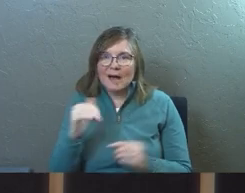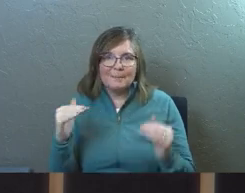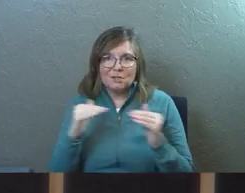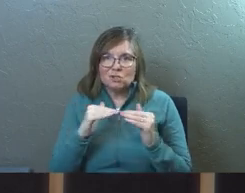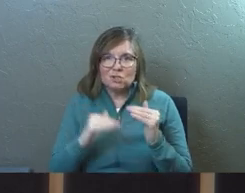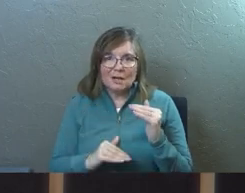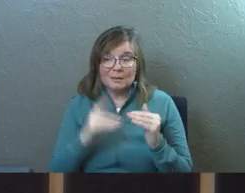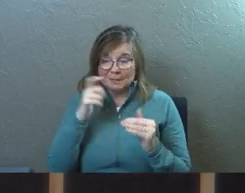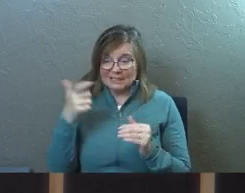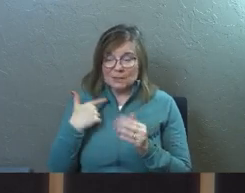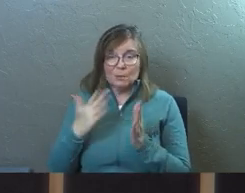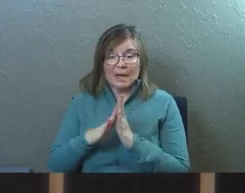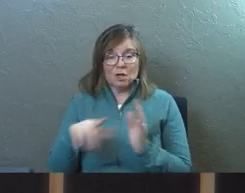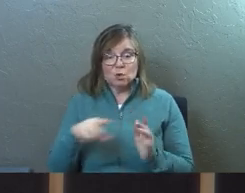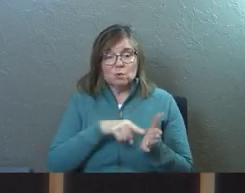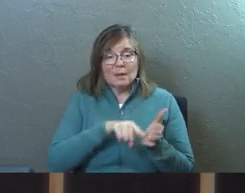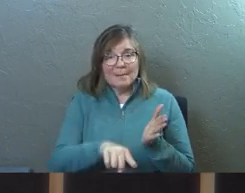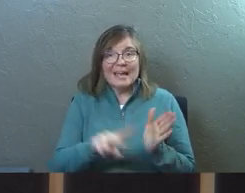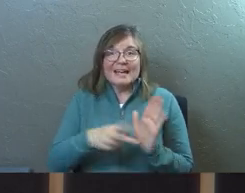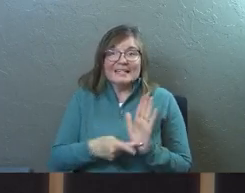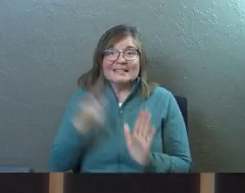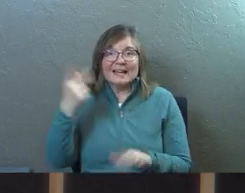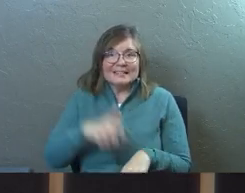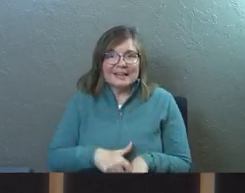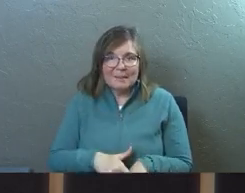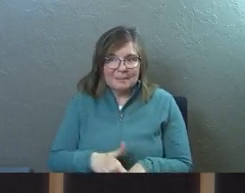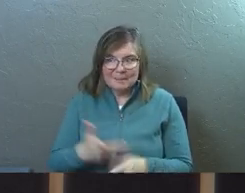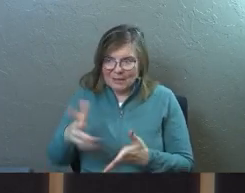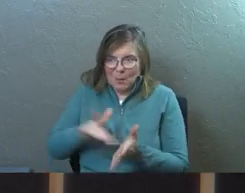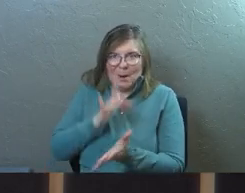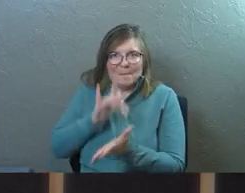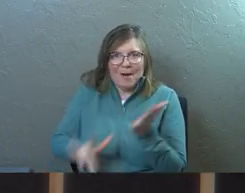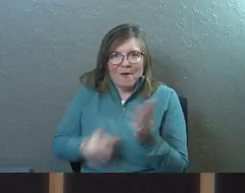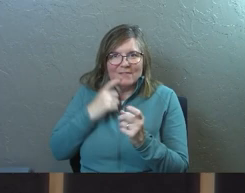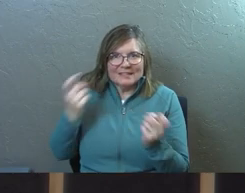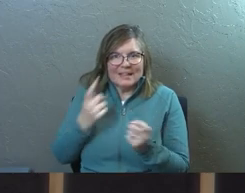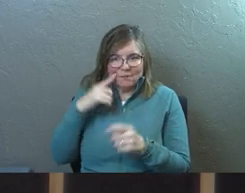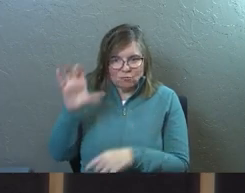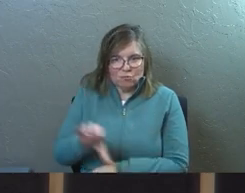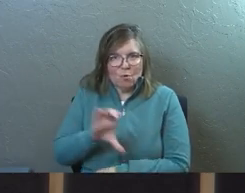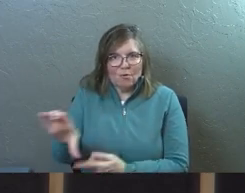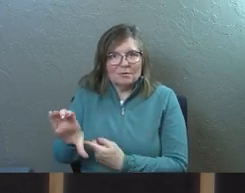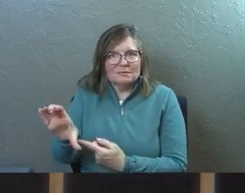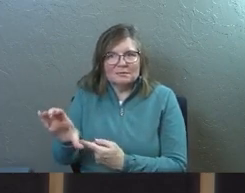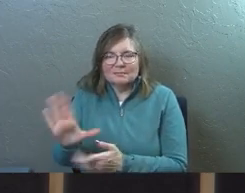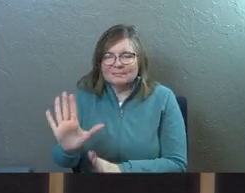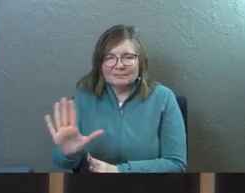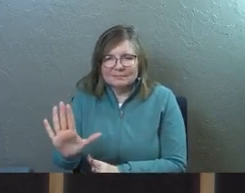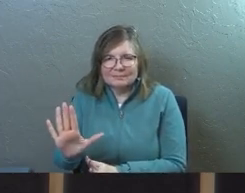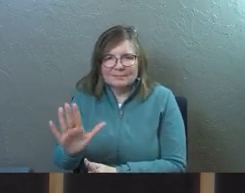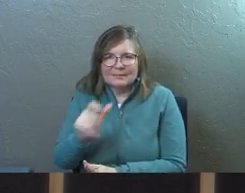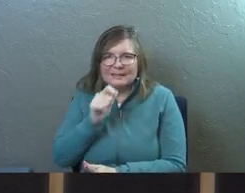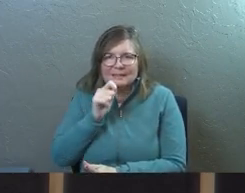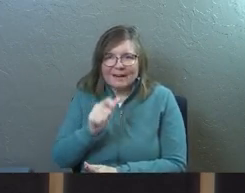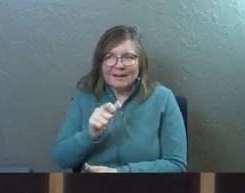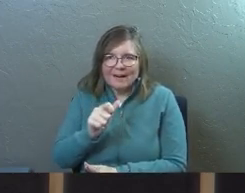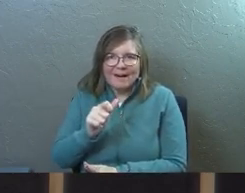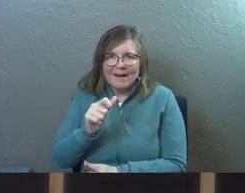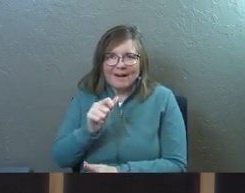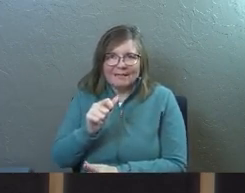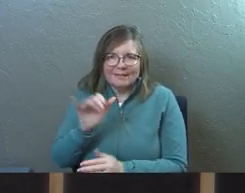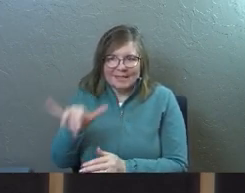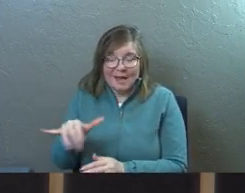because he would be asking you to pay a second time for the same sin. And God is not unjust.